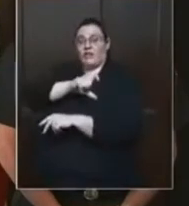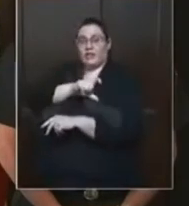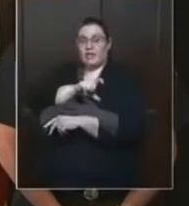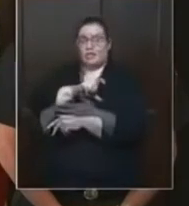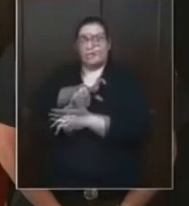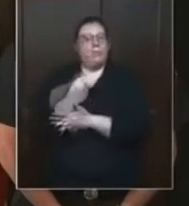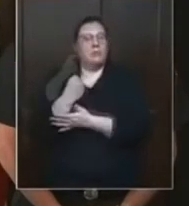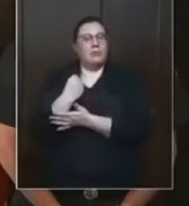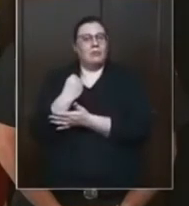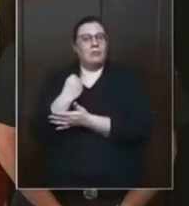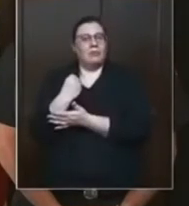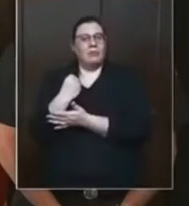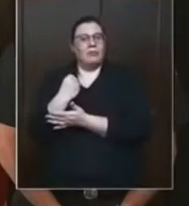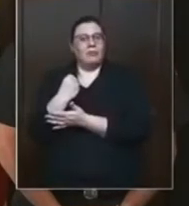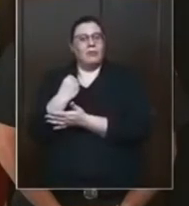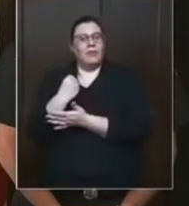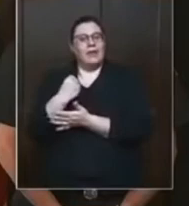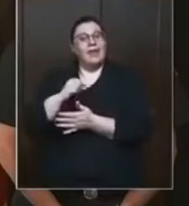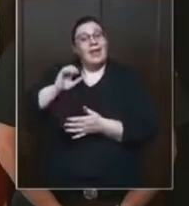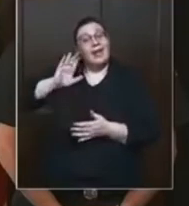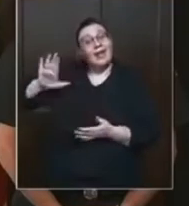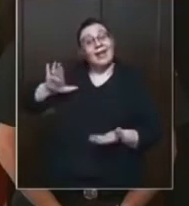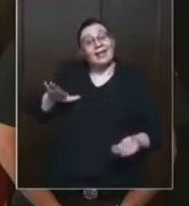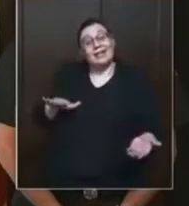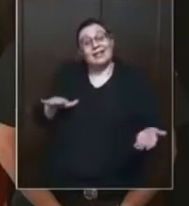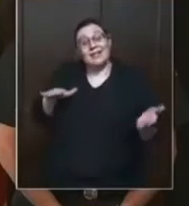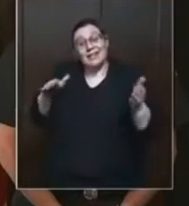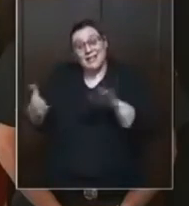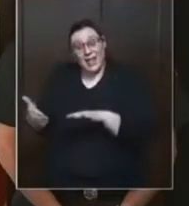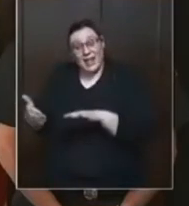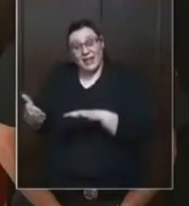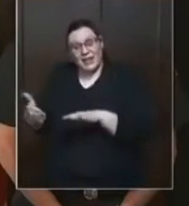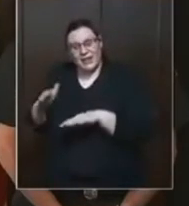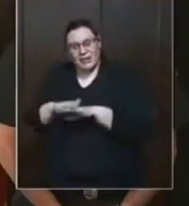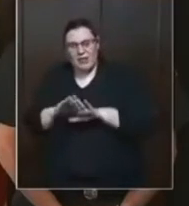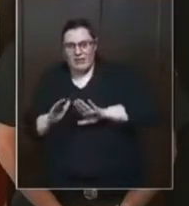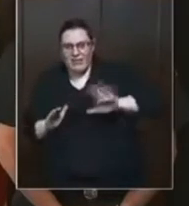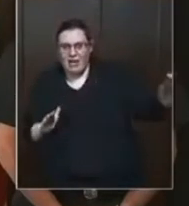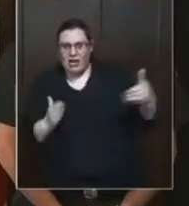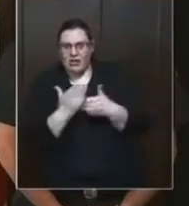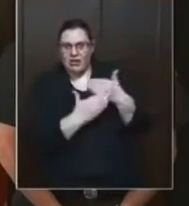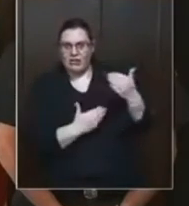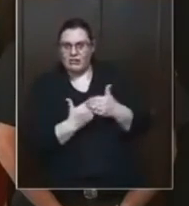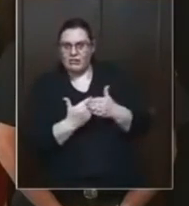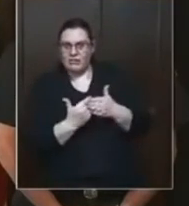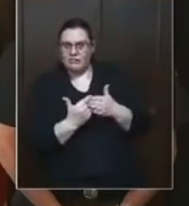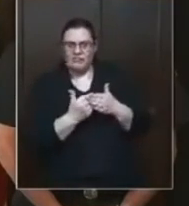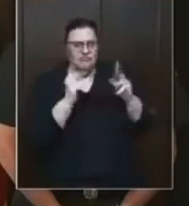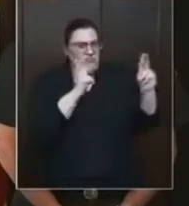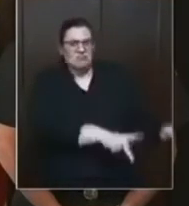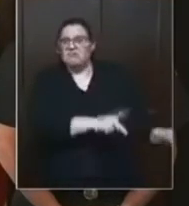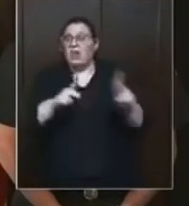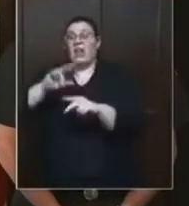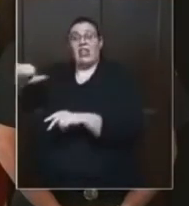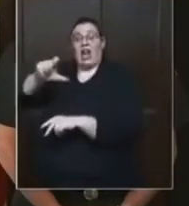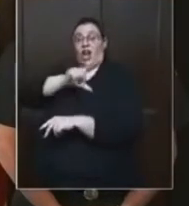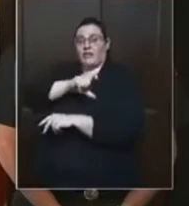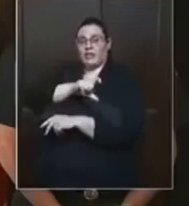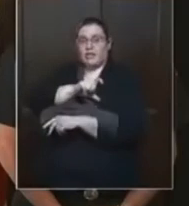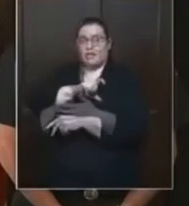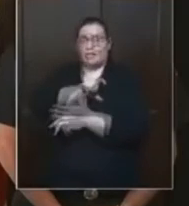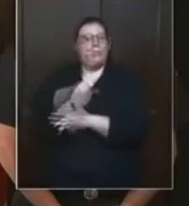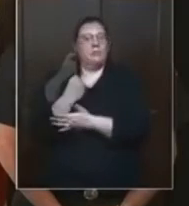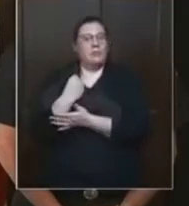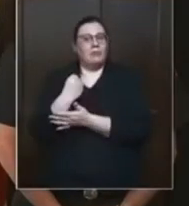the one who you call Jesus Christ, he's a black man. Okay? We know him as Yahweh Shai. He's coming back with the innumerable